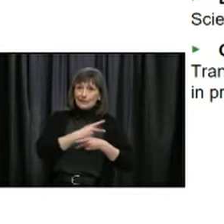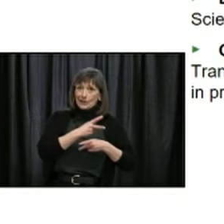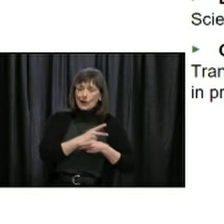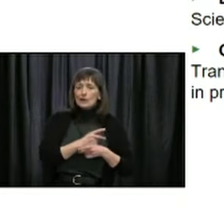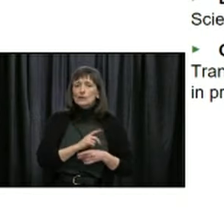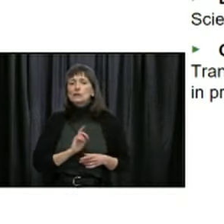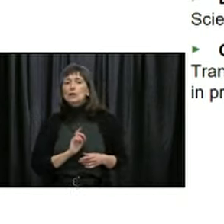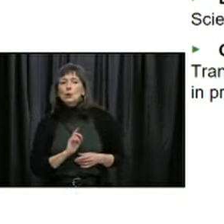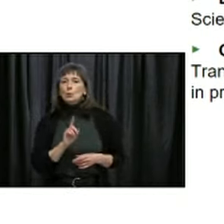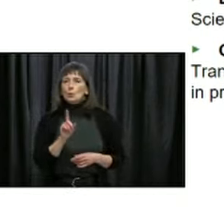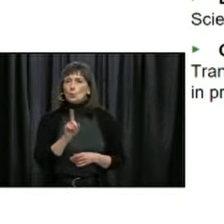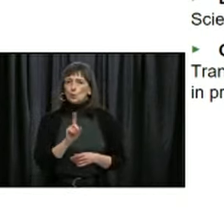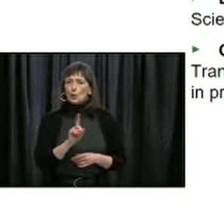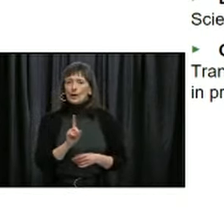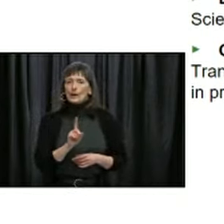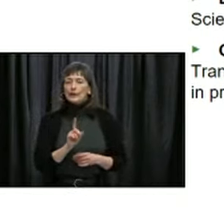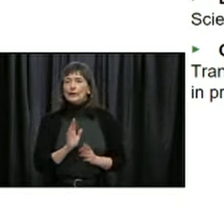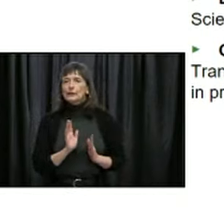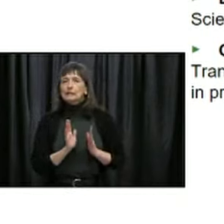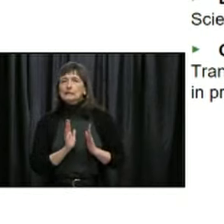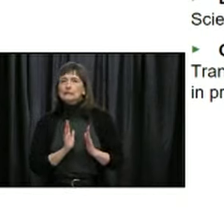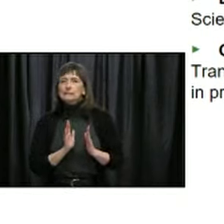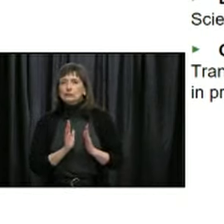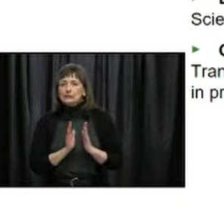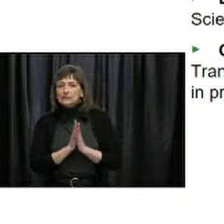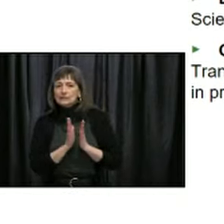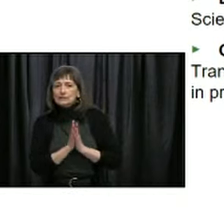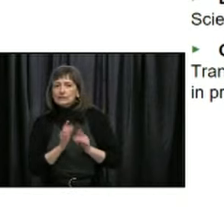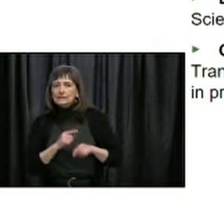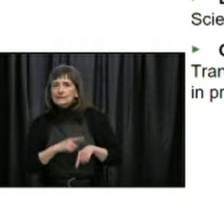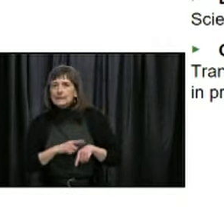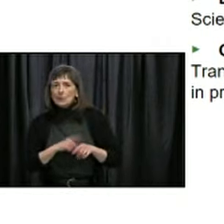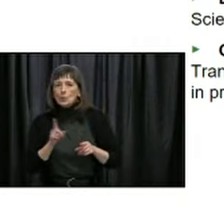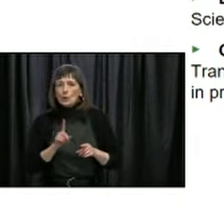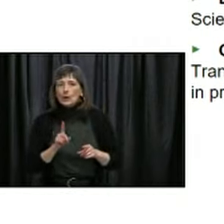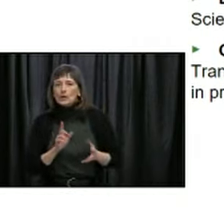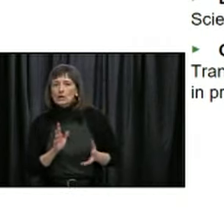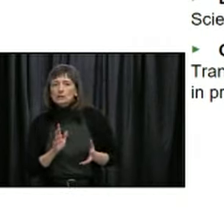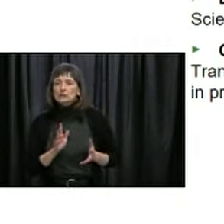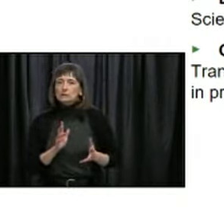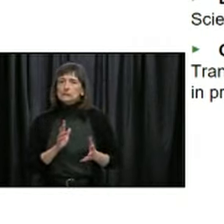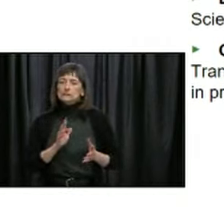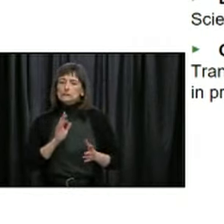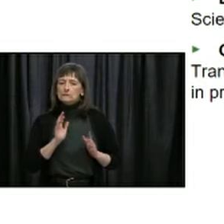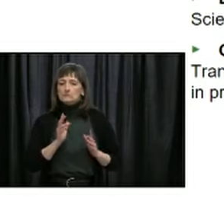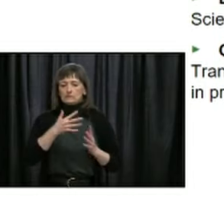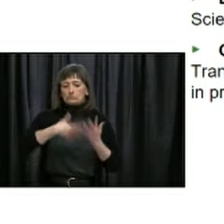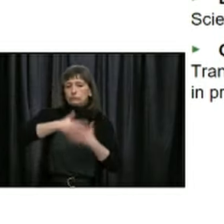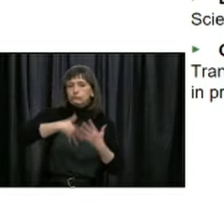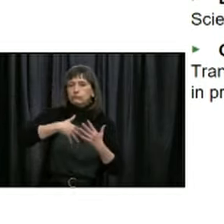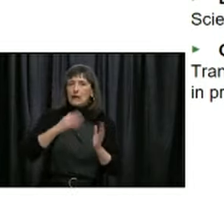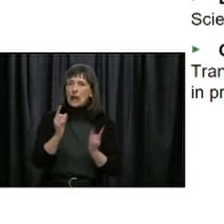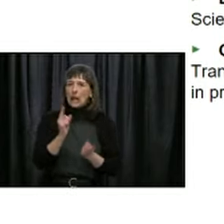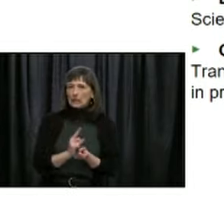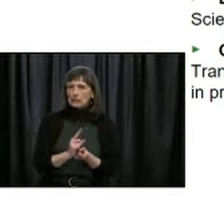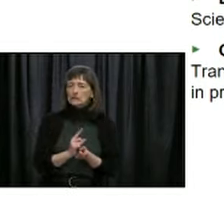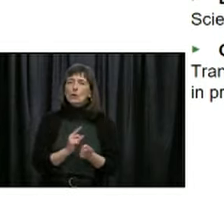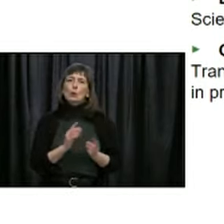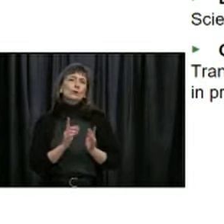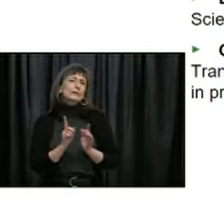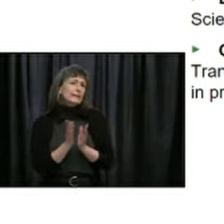identify risks and be able to put measures in place to reduce that risk. So that may mean that as we move through